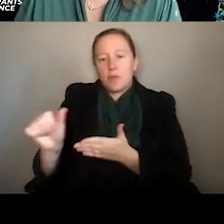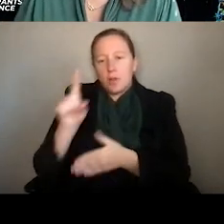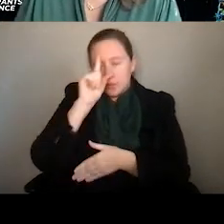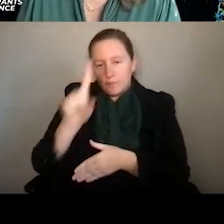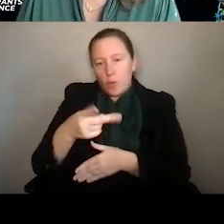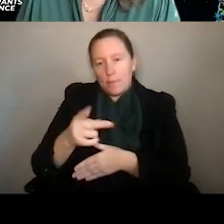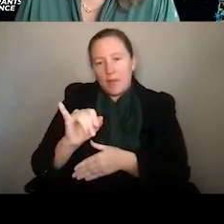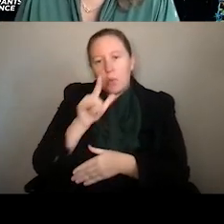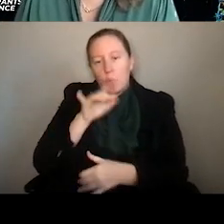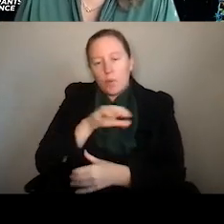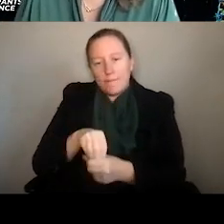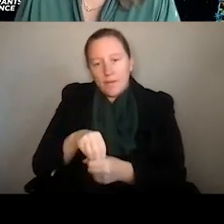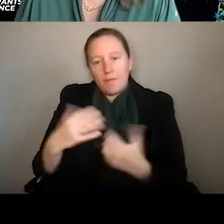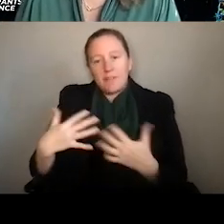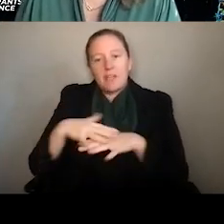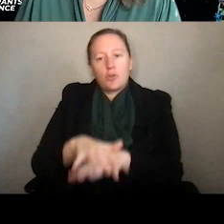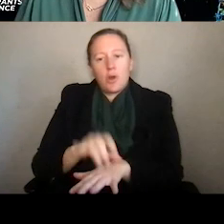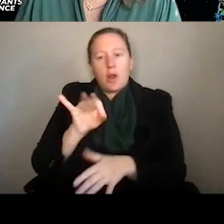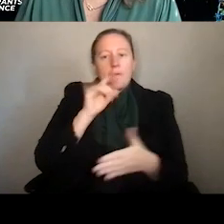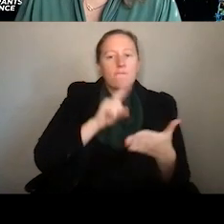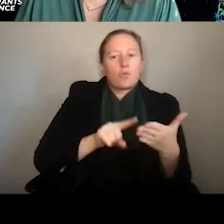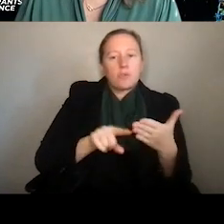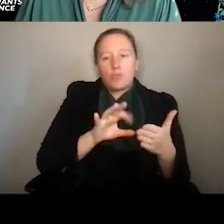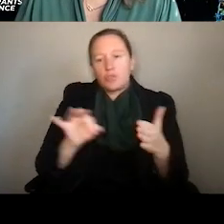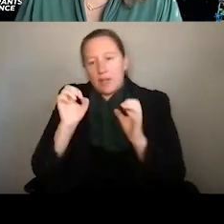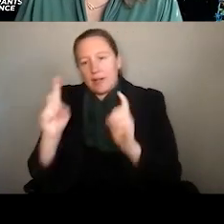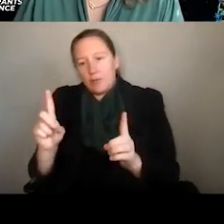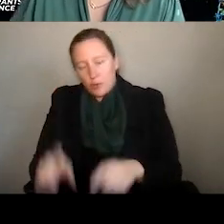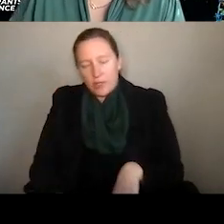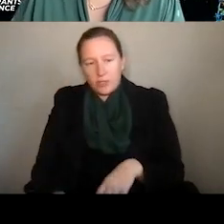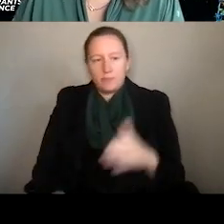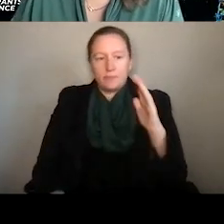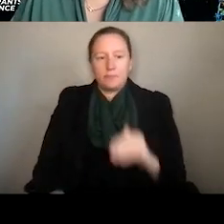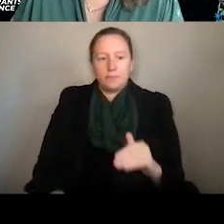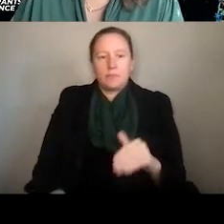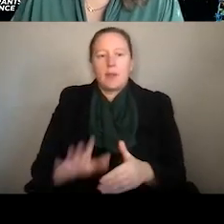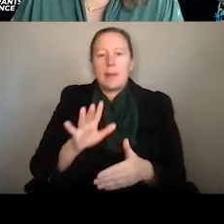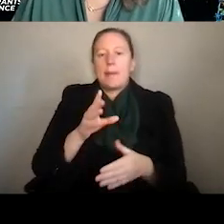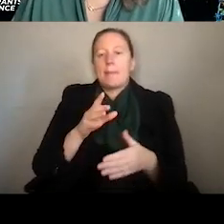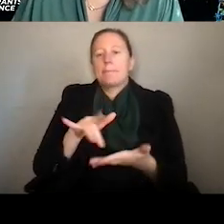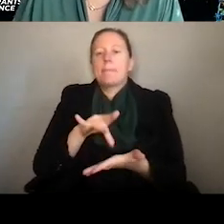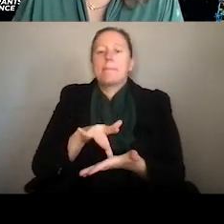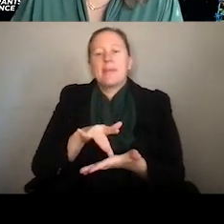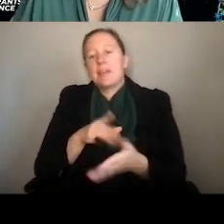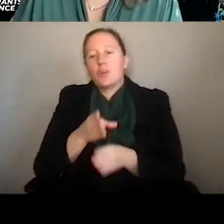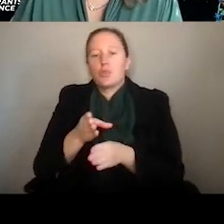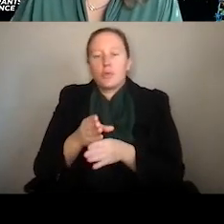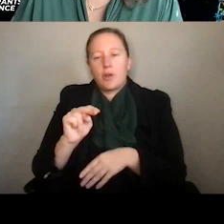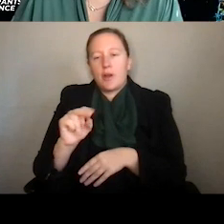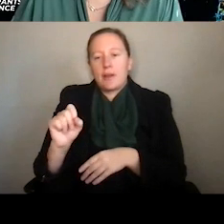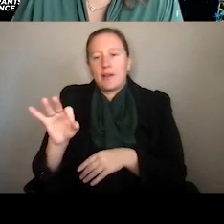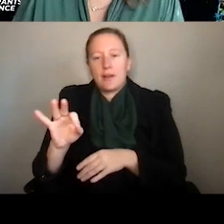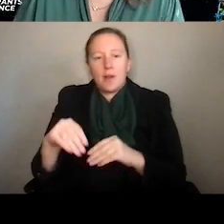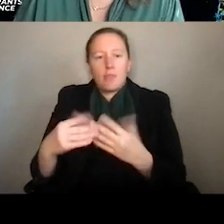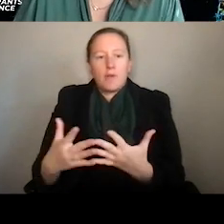are engaged in the true integration of research and education. And for those who are mid-career, NSF has a program that provides